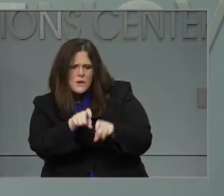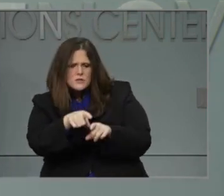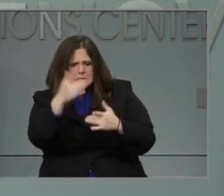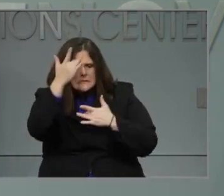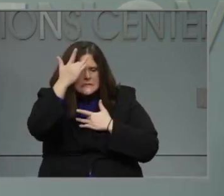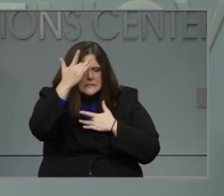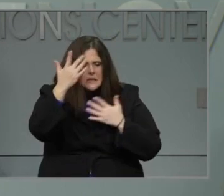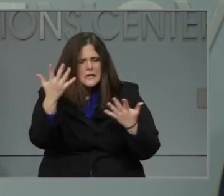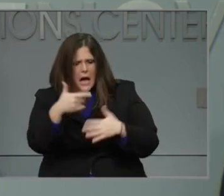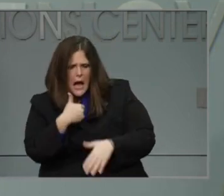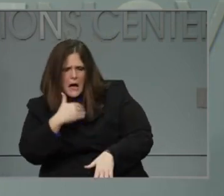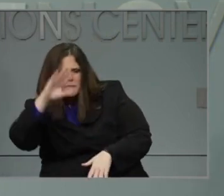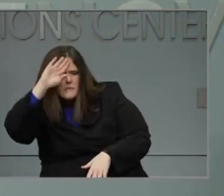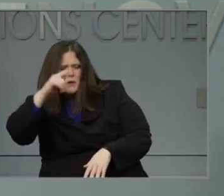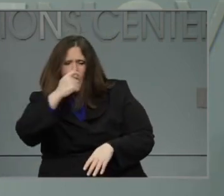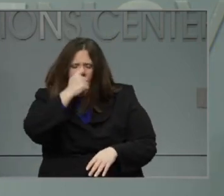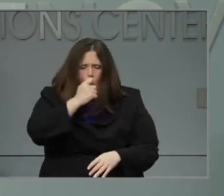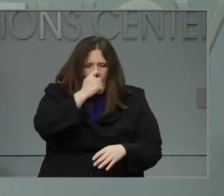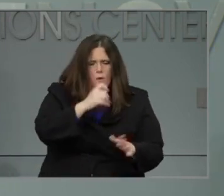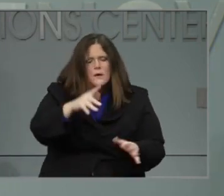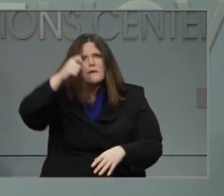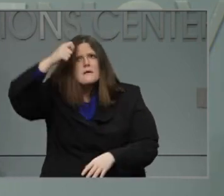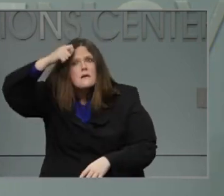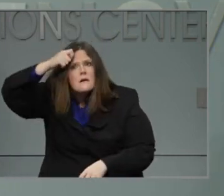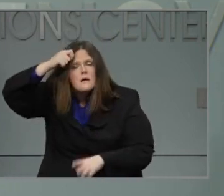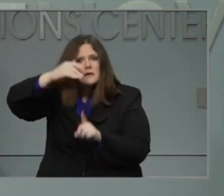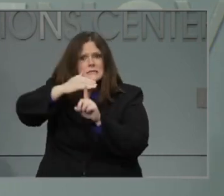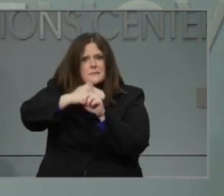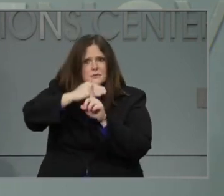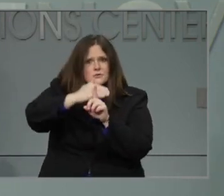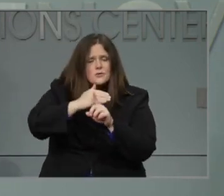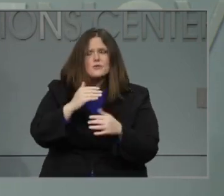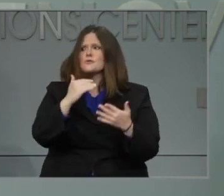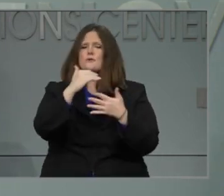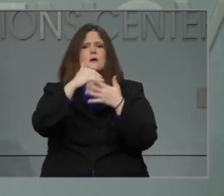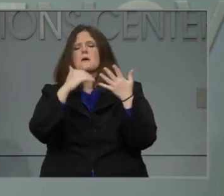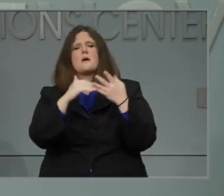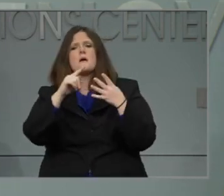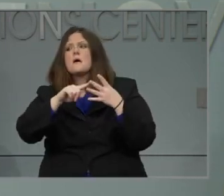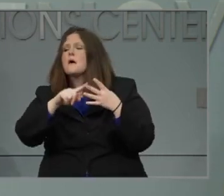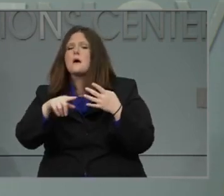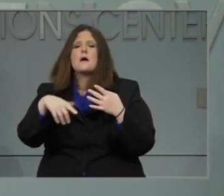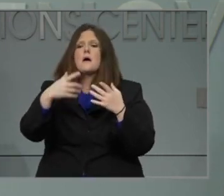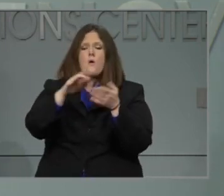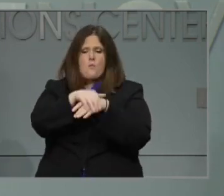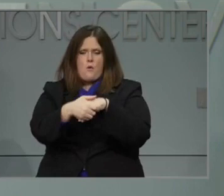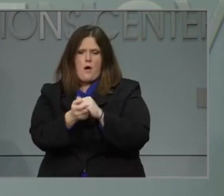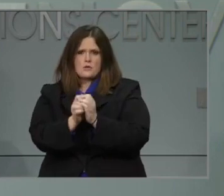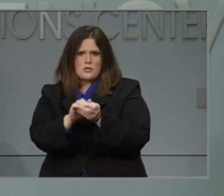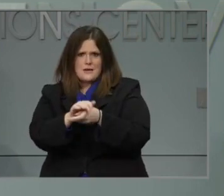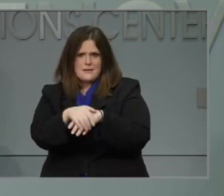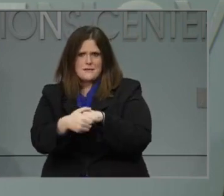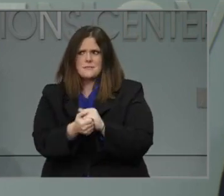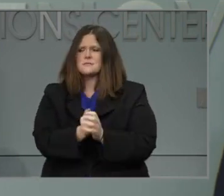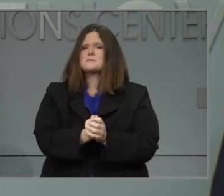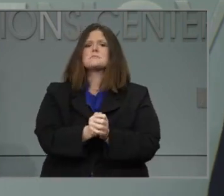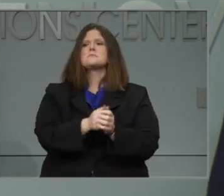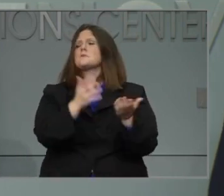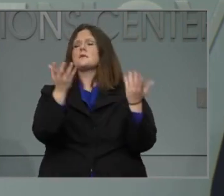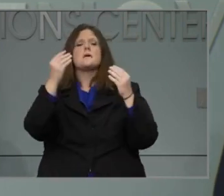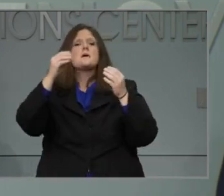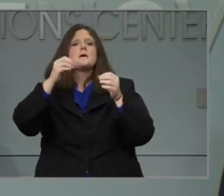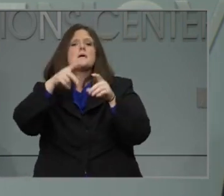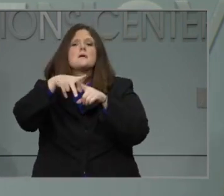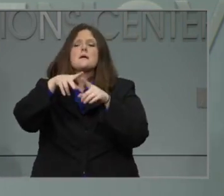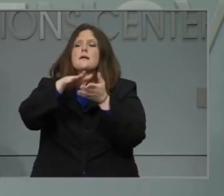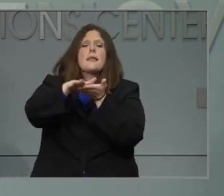protocols like washing your hands often and making sure that the schools are washing down and sanitizing high